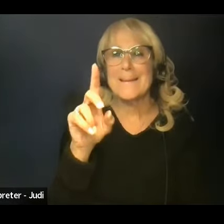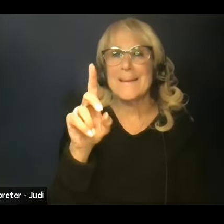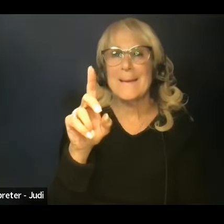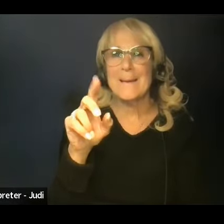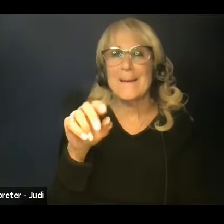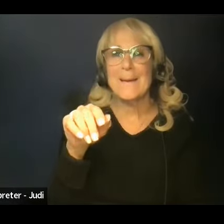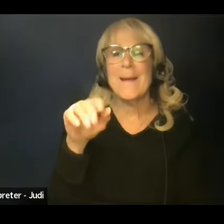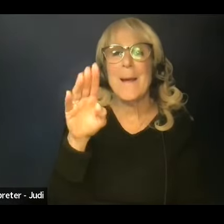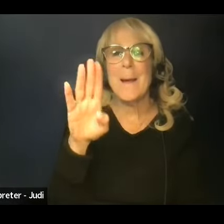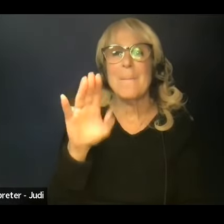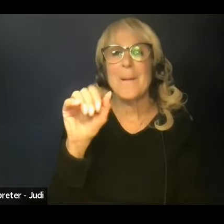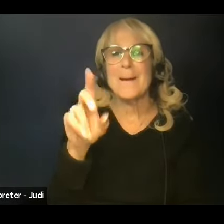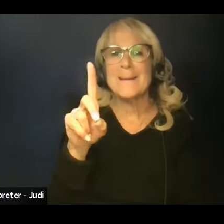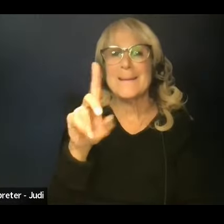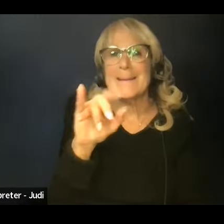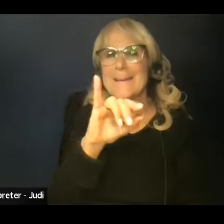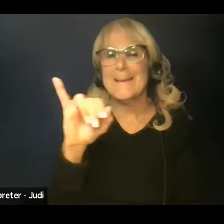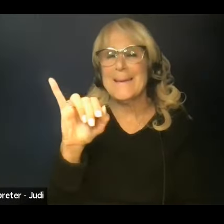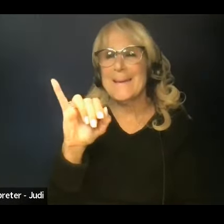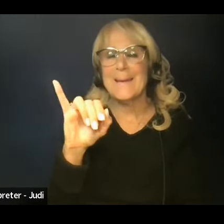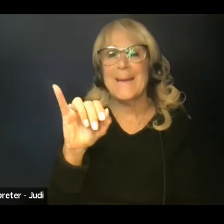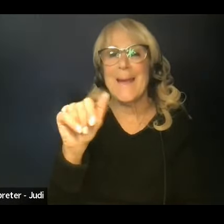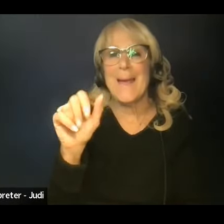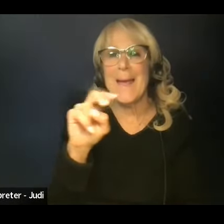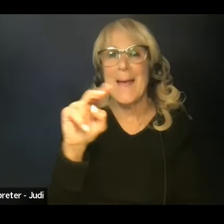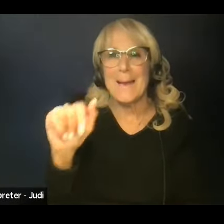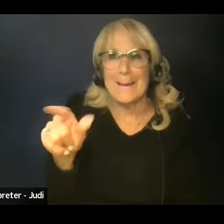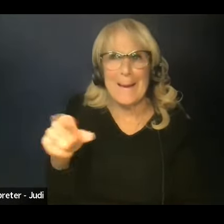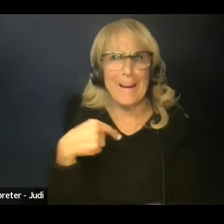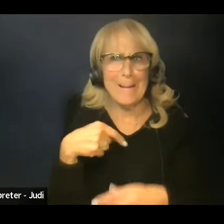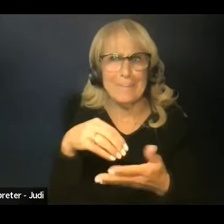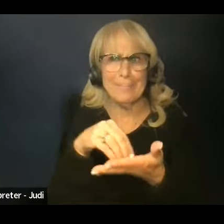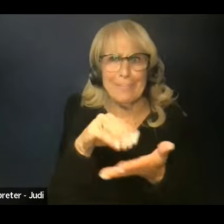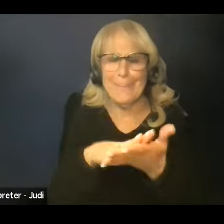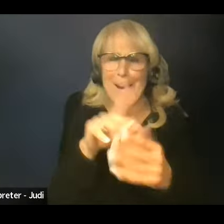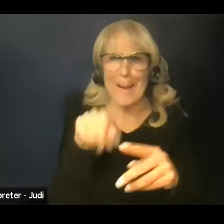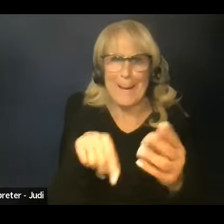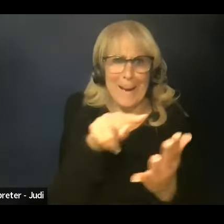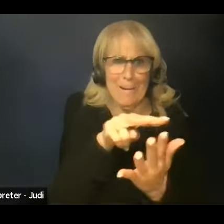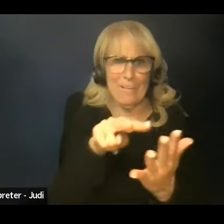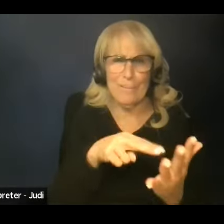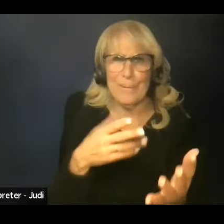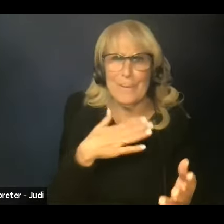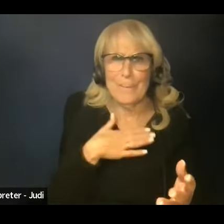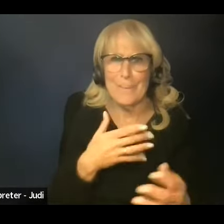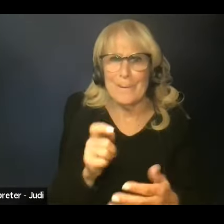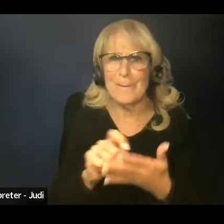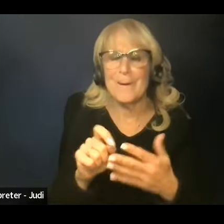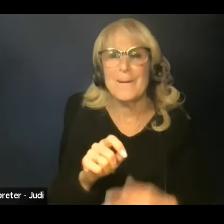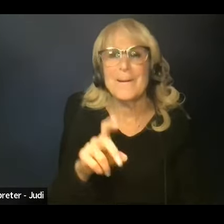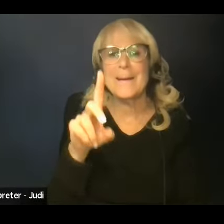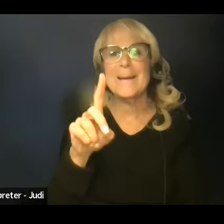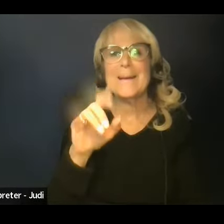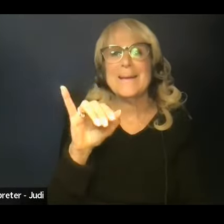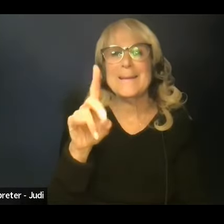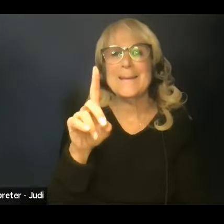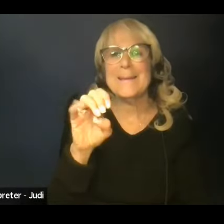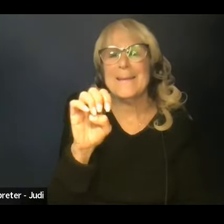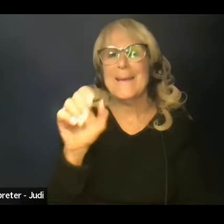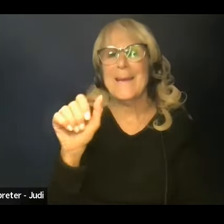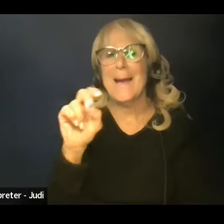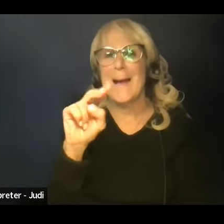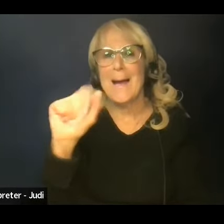Vididiana. Vididiana. Yes. And I have this written down phonetically, so I can't even read my own writing. Vididiana Vila,